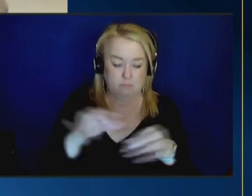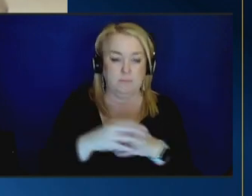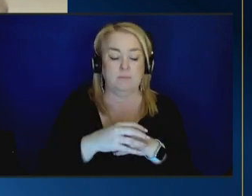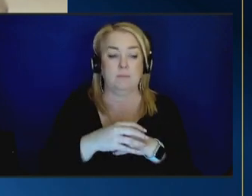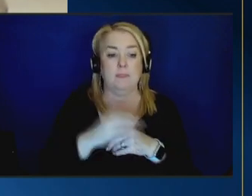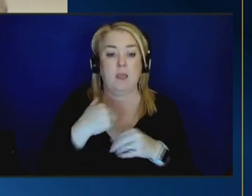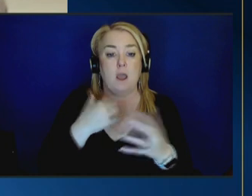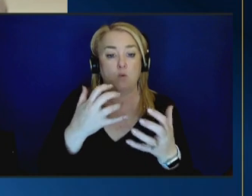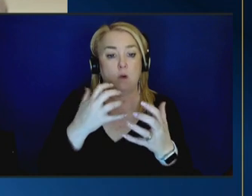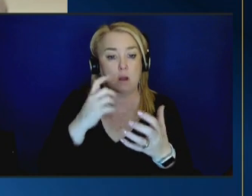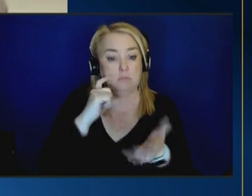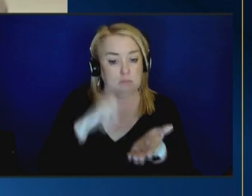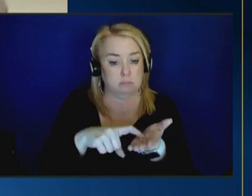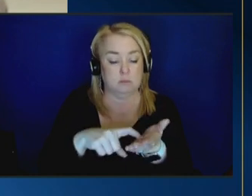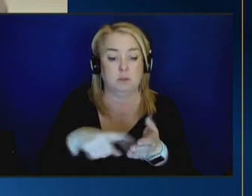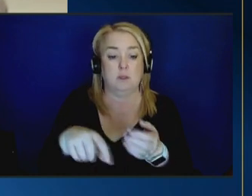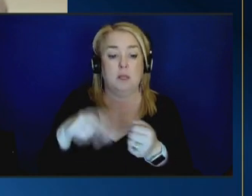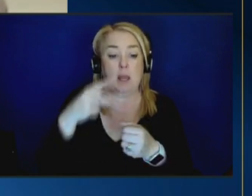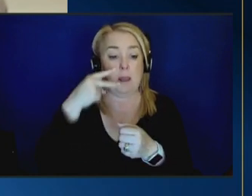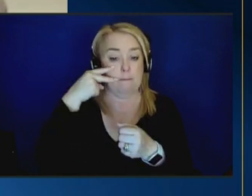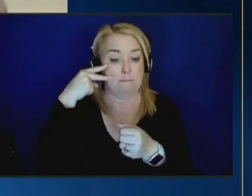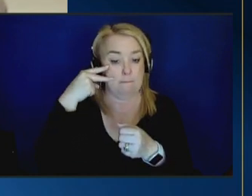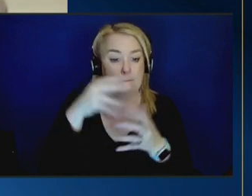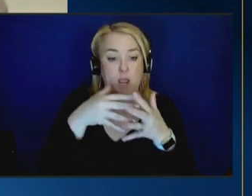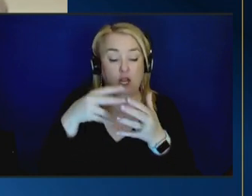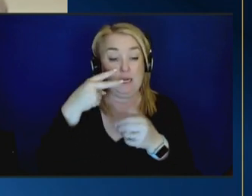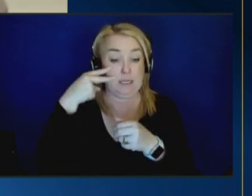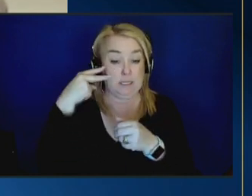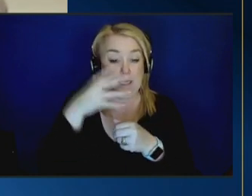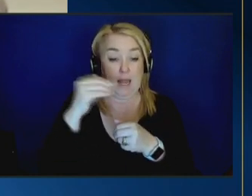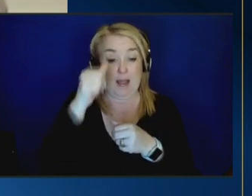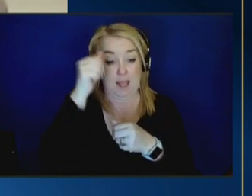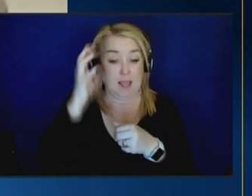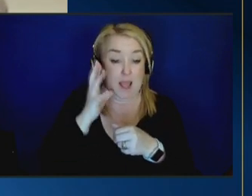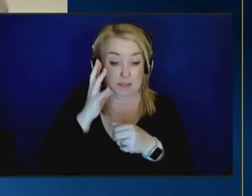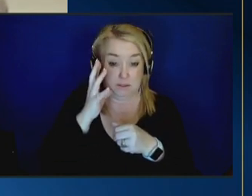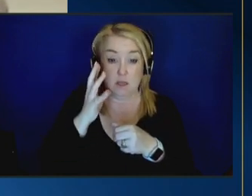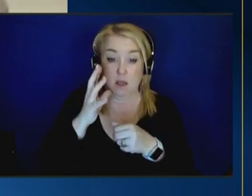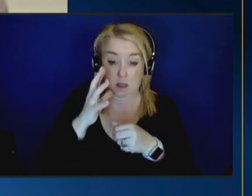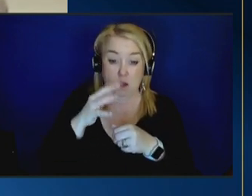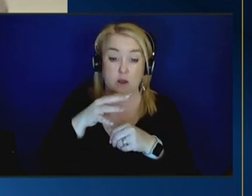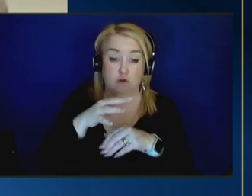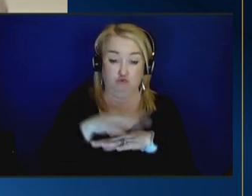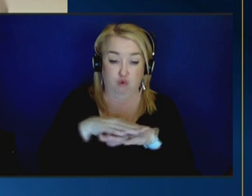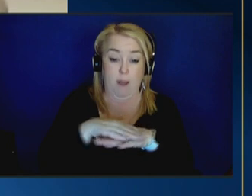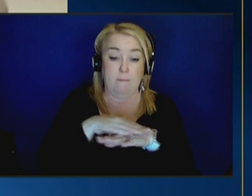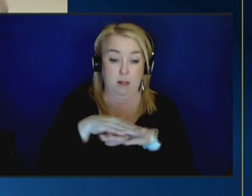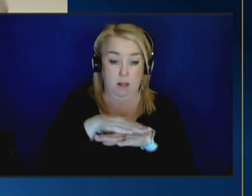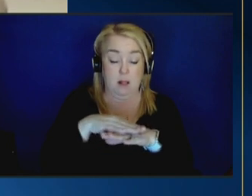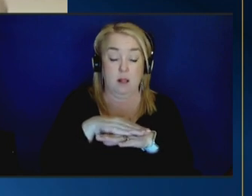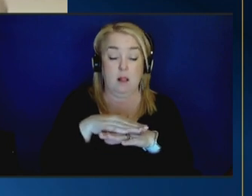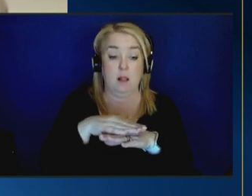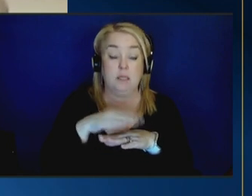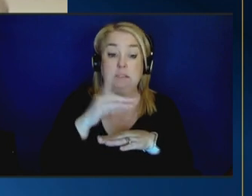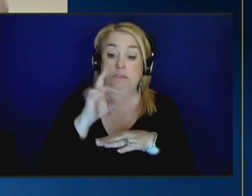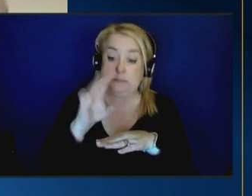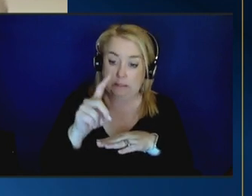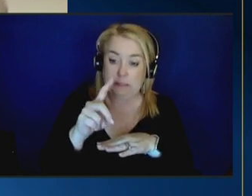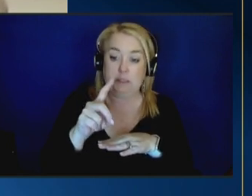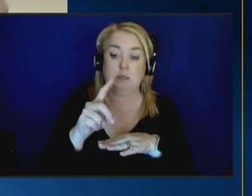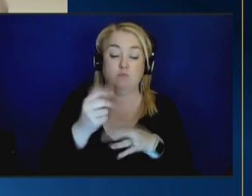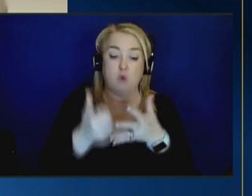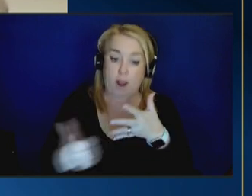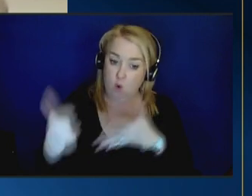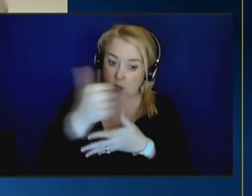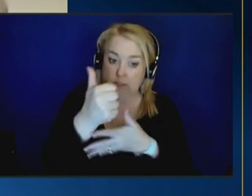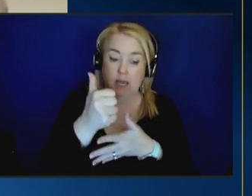american indian and alaska native tribal communities did traditionally prioritize prevention that there's a safety net